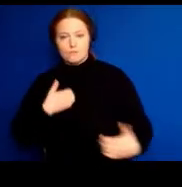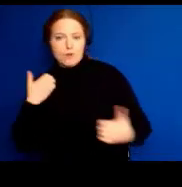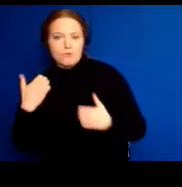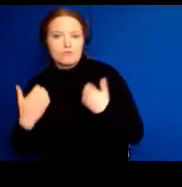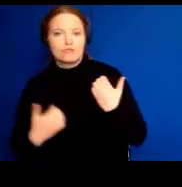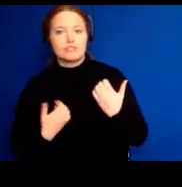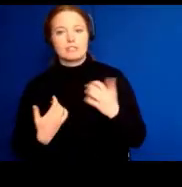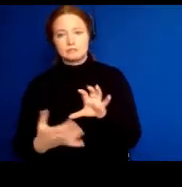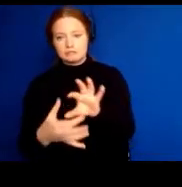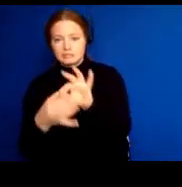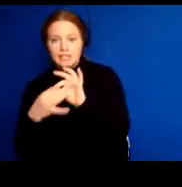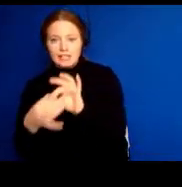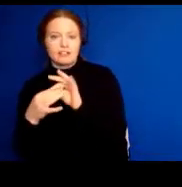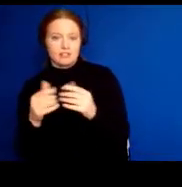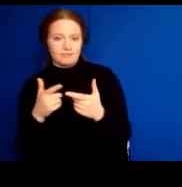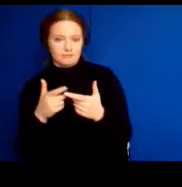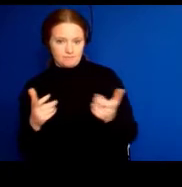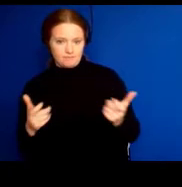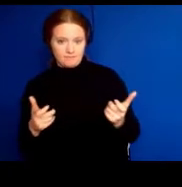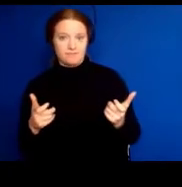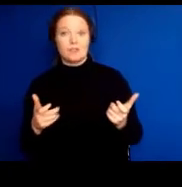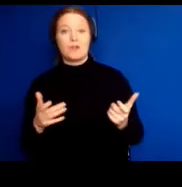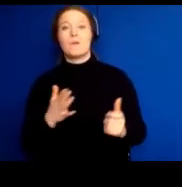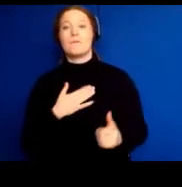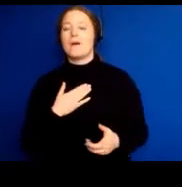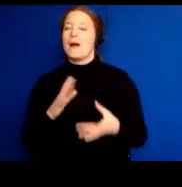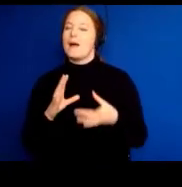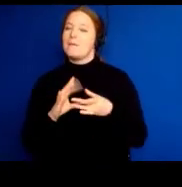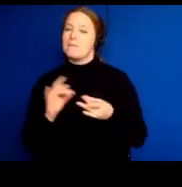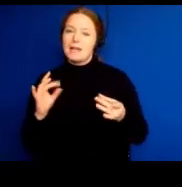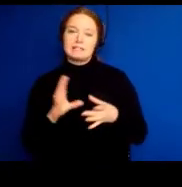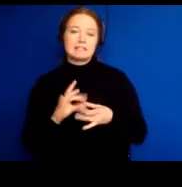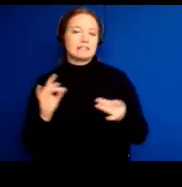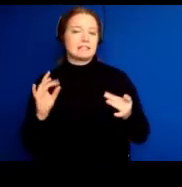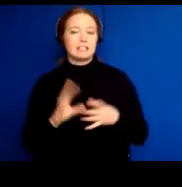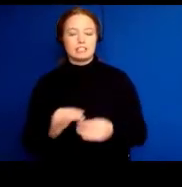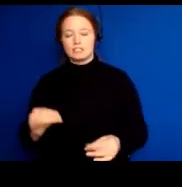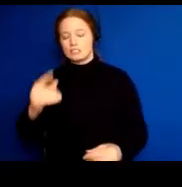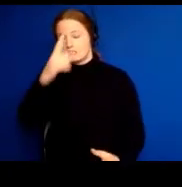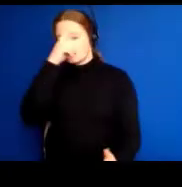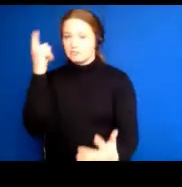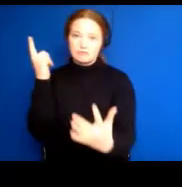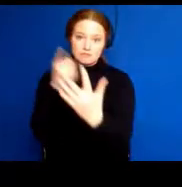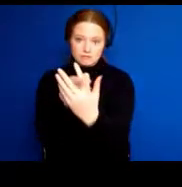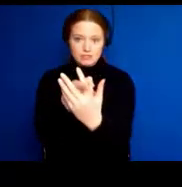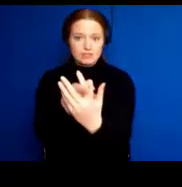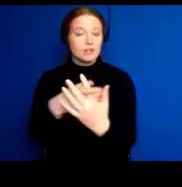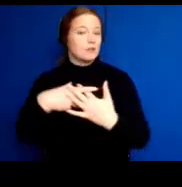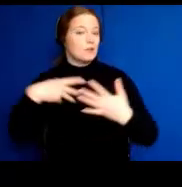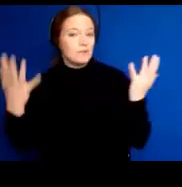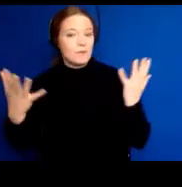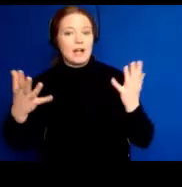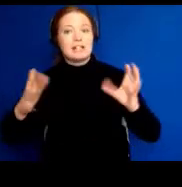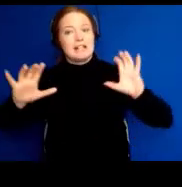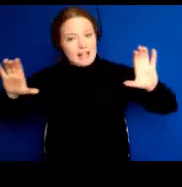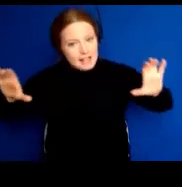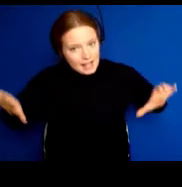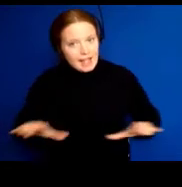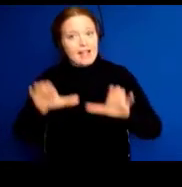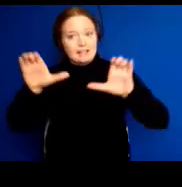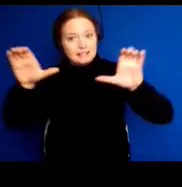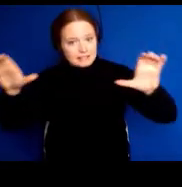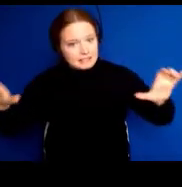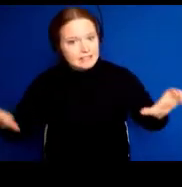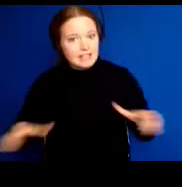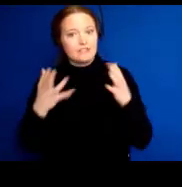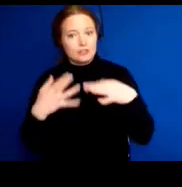Okay, so this is my message to you. Stay active. Stay active. And you might have some hearing and vision loss, but it doesn't mean you